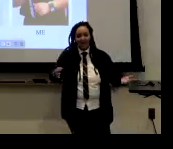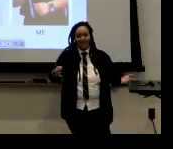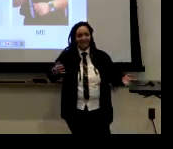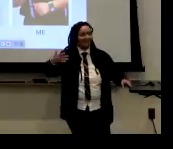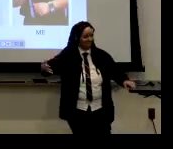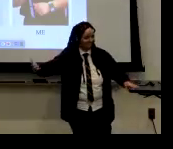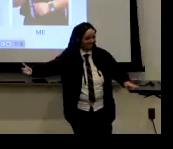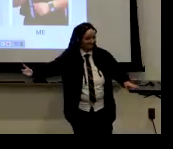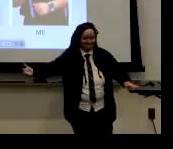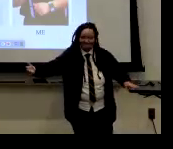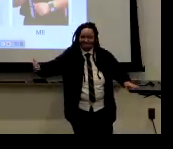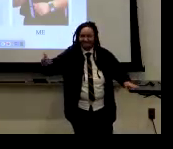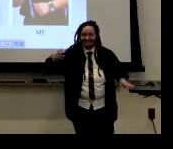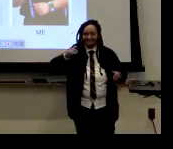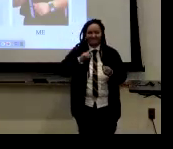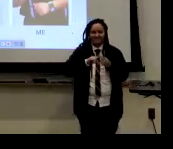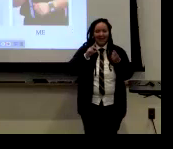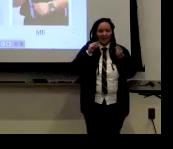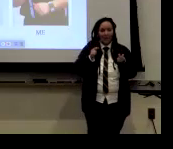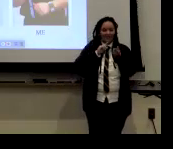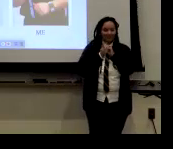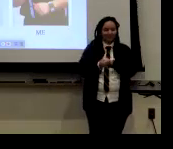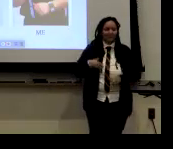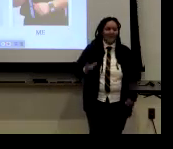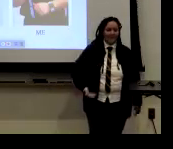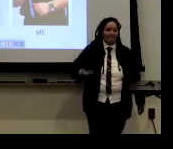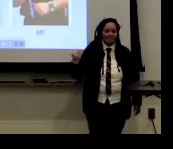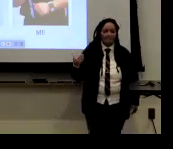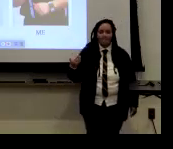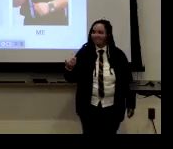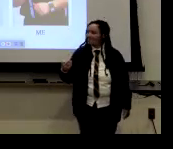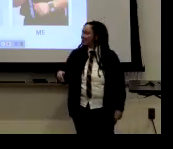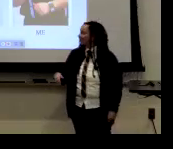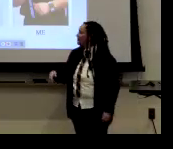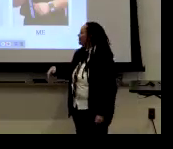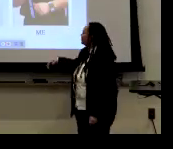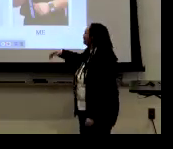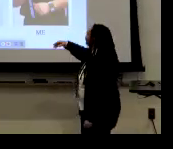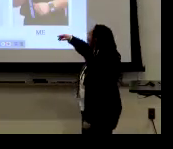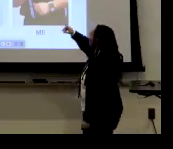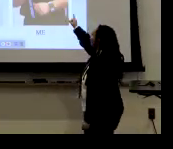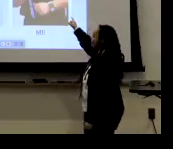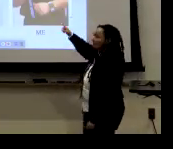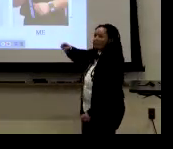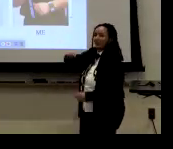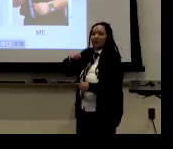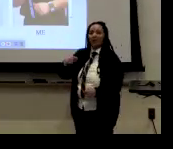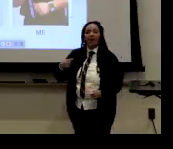of. So it's this person goes by the name of. But the quick translation is I am.